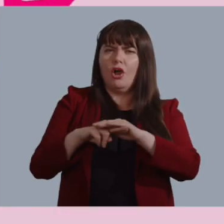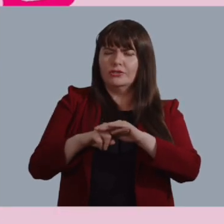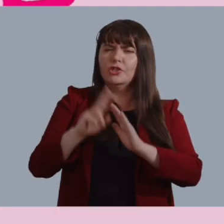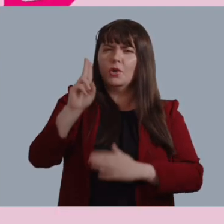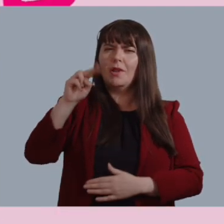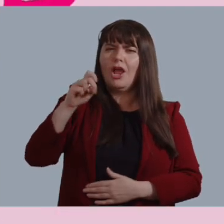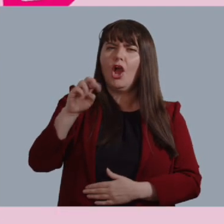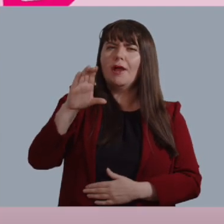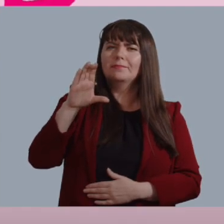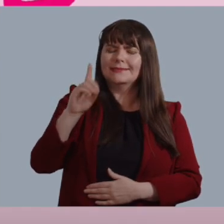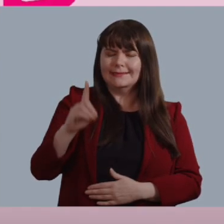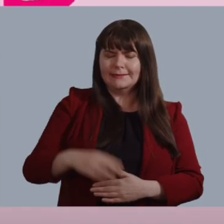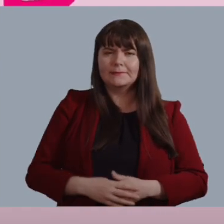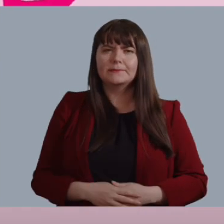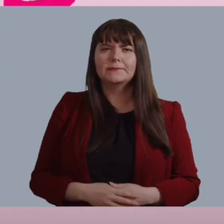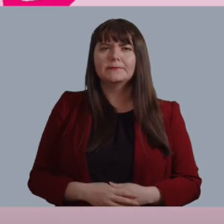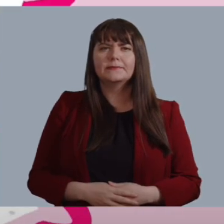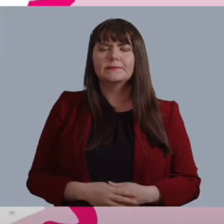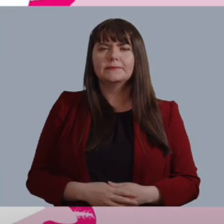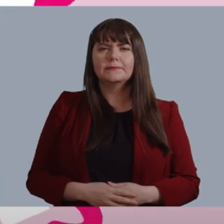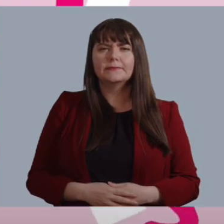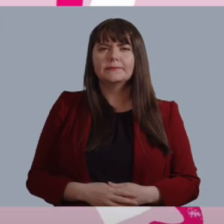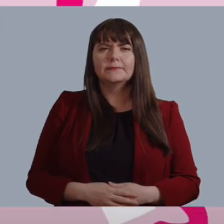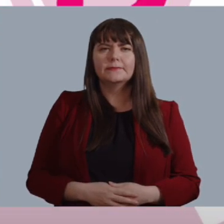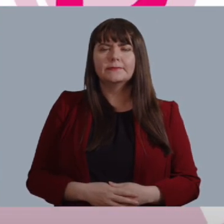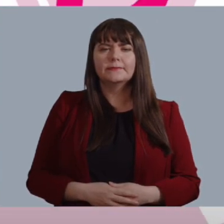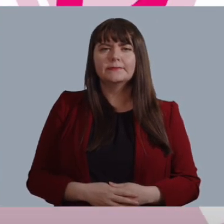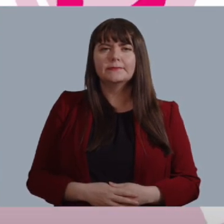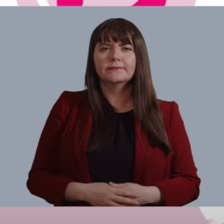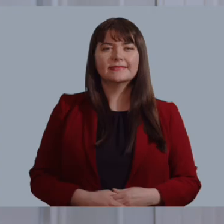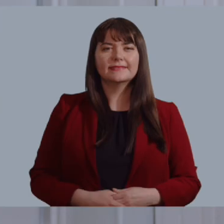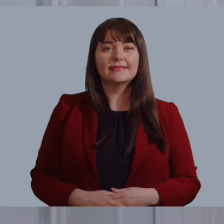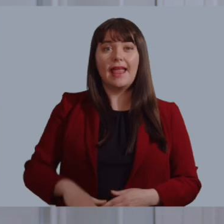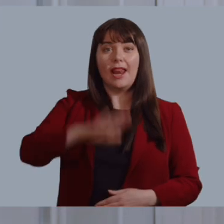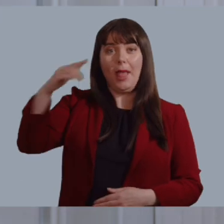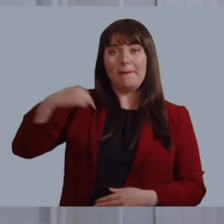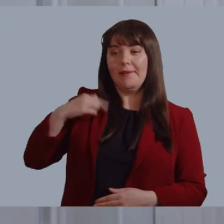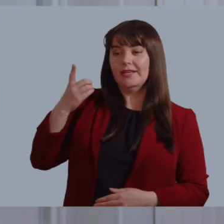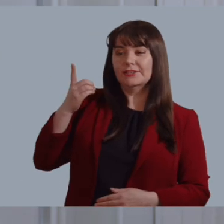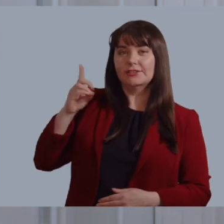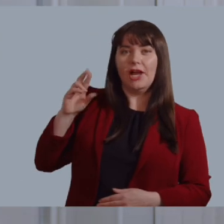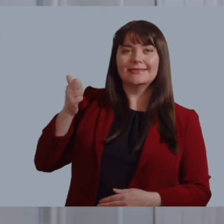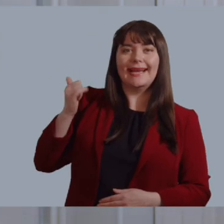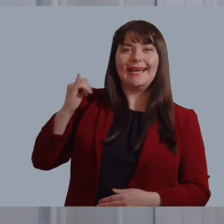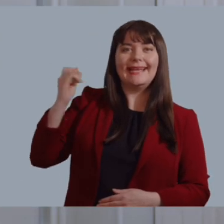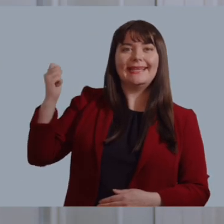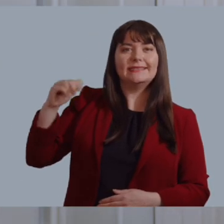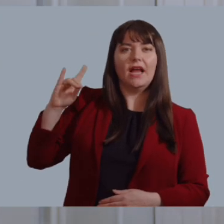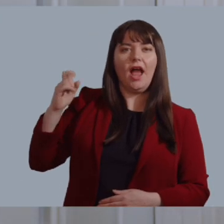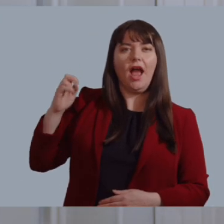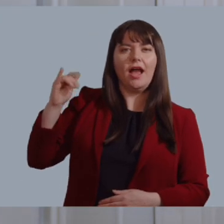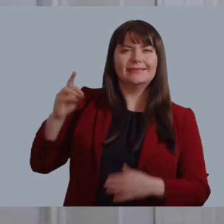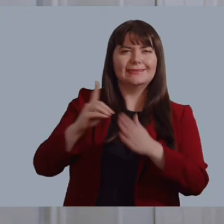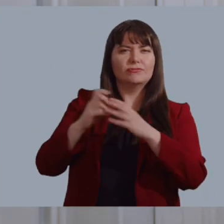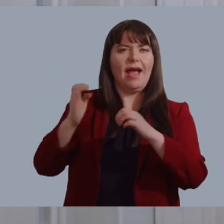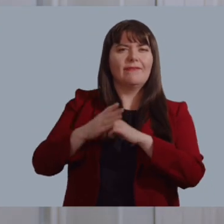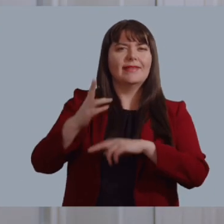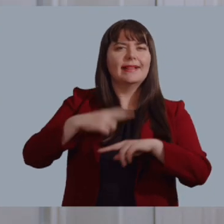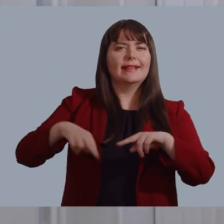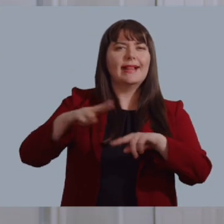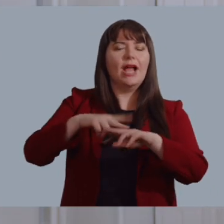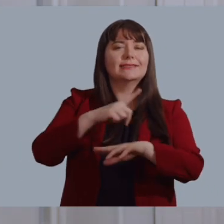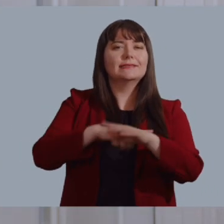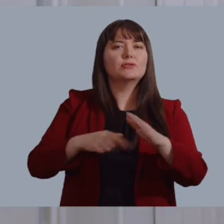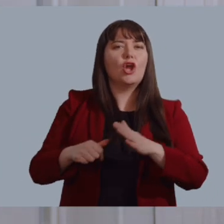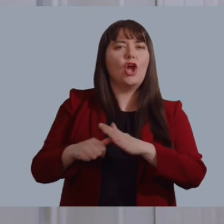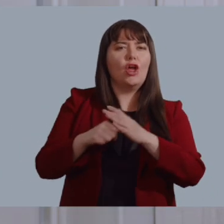the United Nations Convention on the Rights of Persons with Disabilities. Hello, I am Dr Aideen Hartney, Director